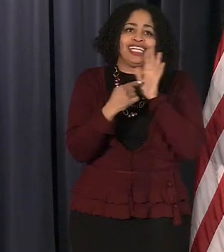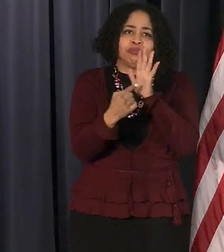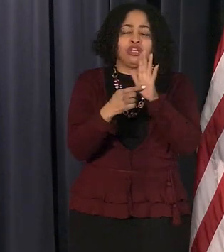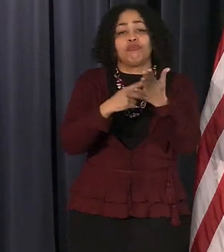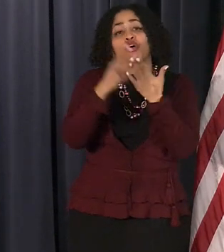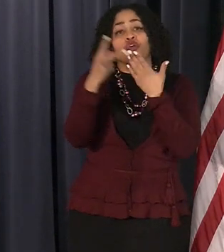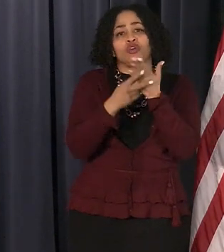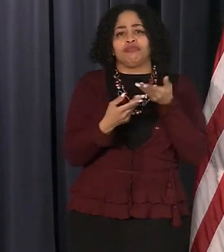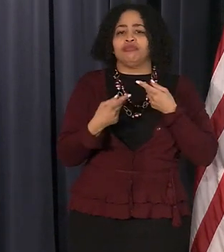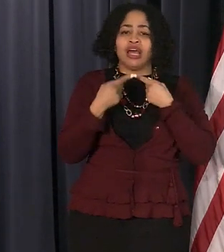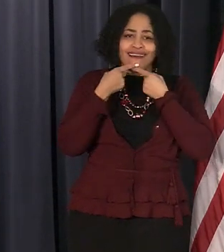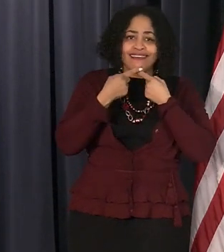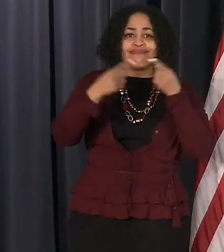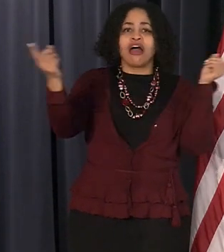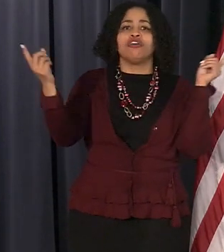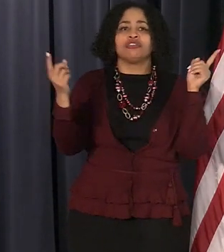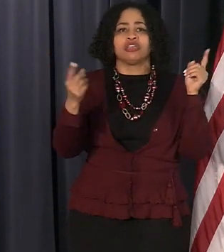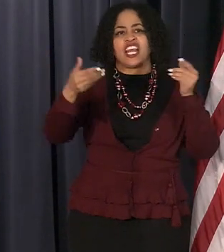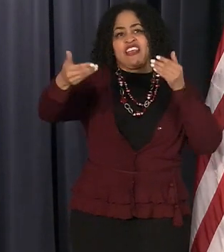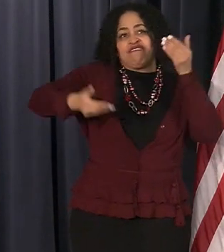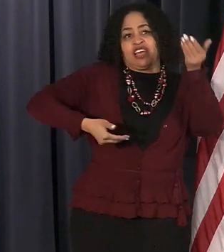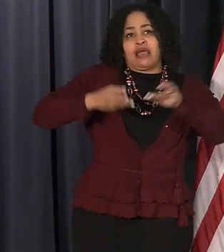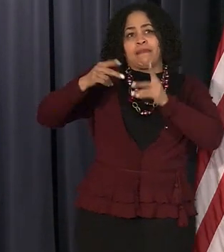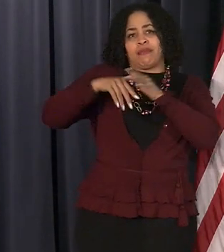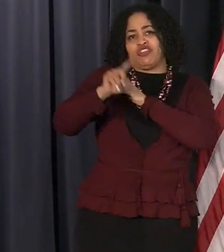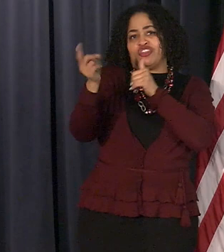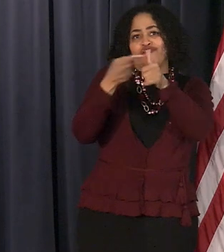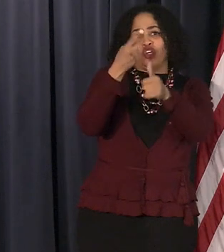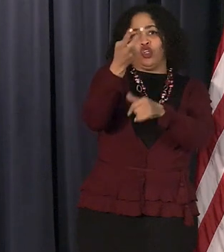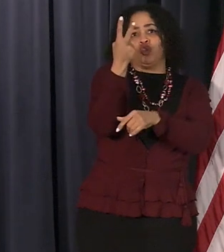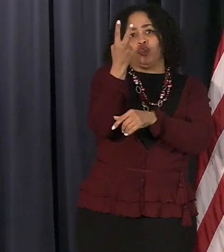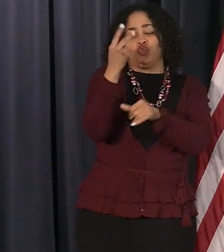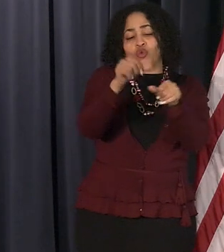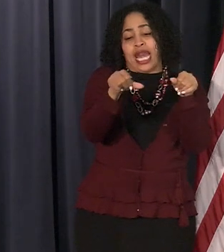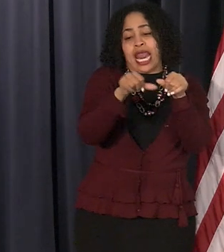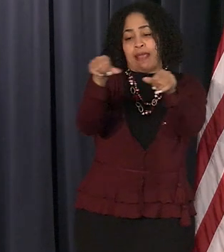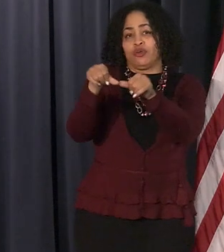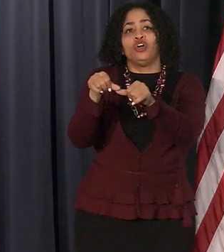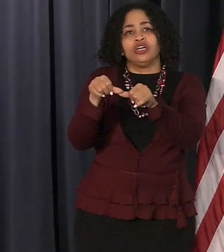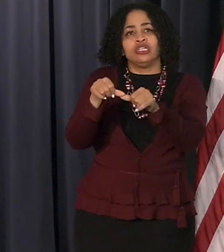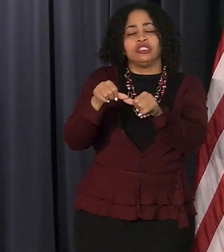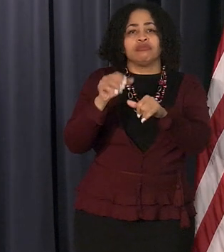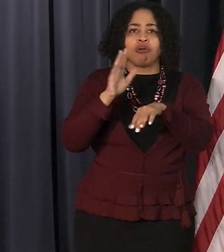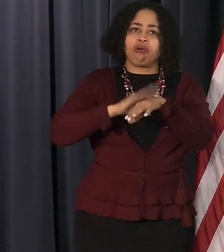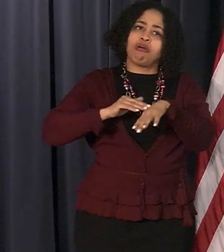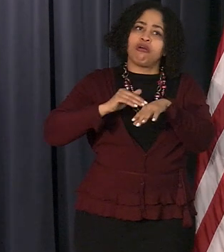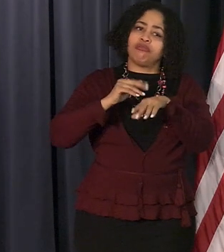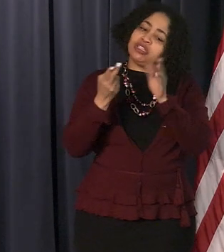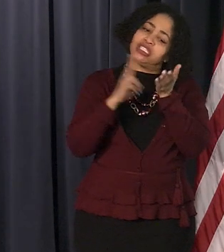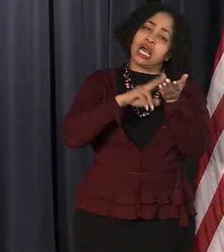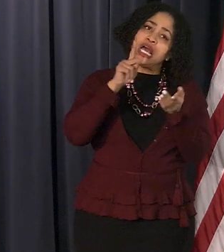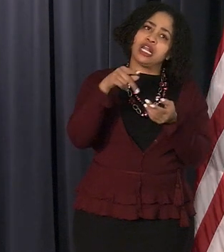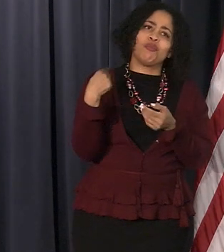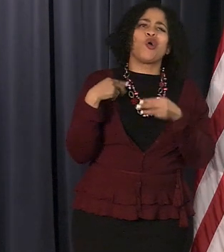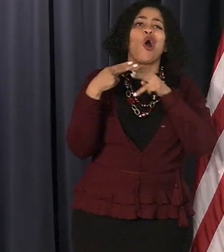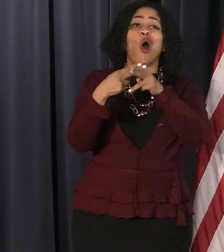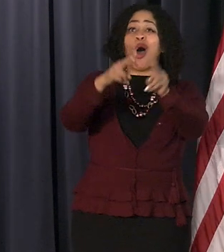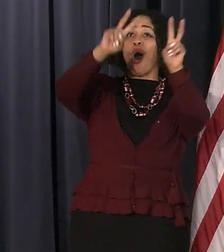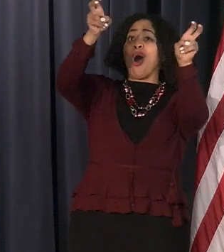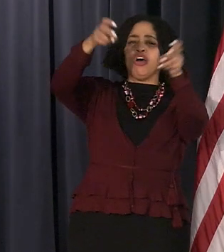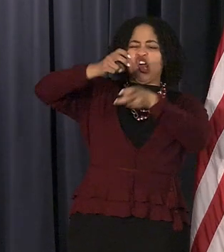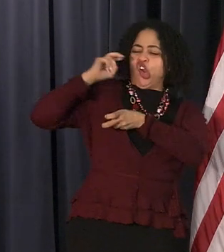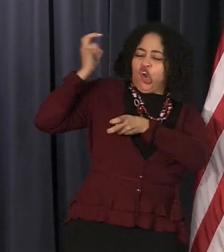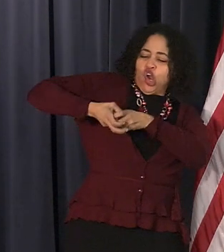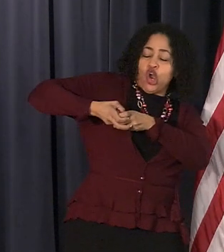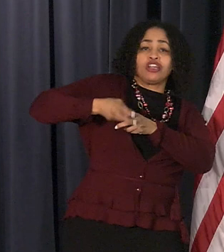and inviting people in the first two neighborhoods to sign up and we're calling this hardening the basement so even though the